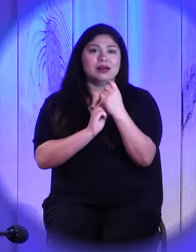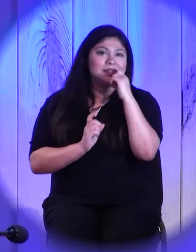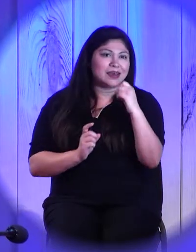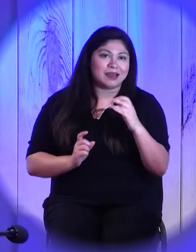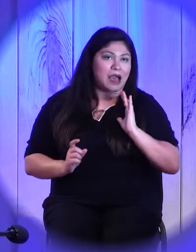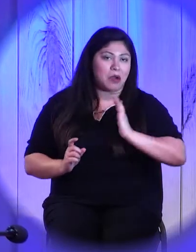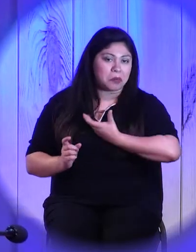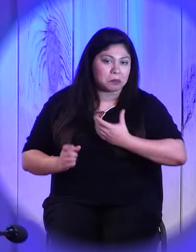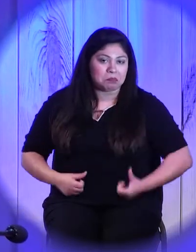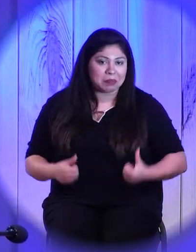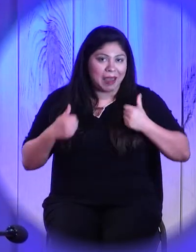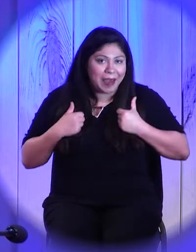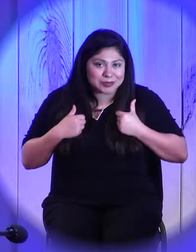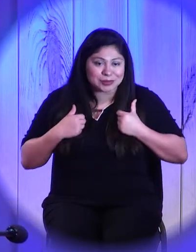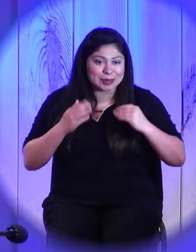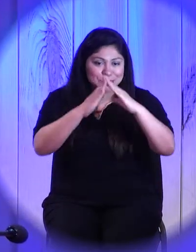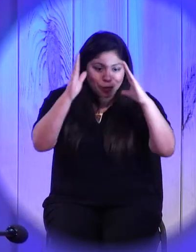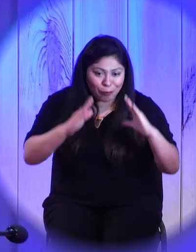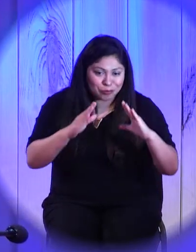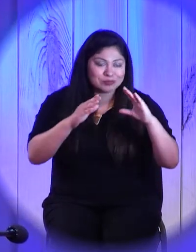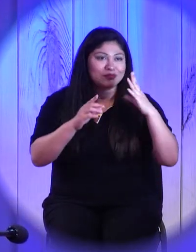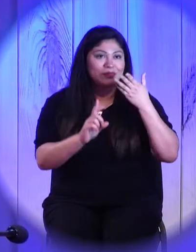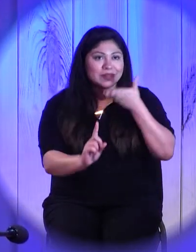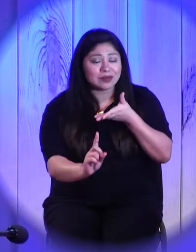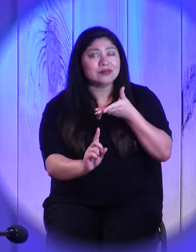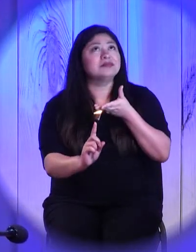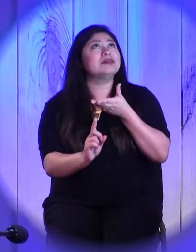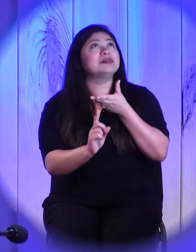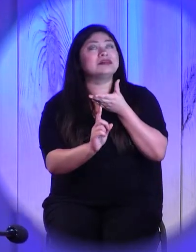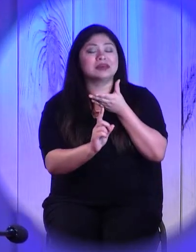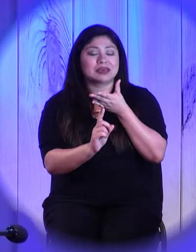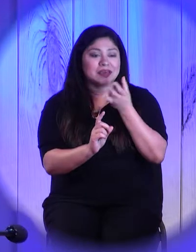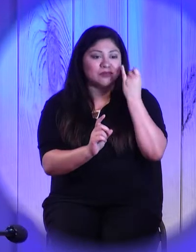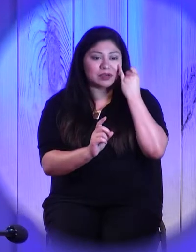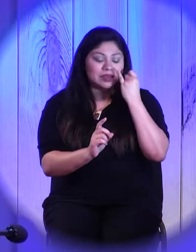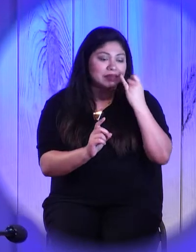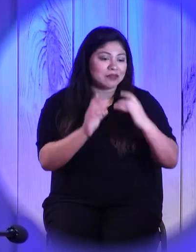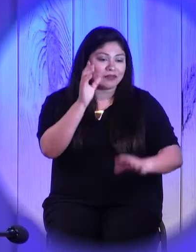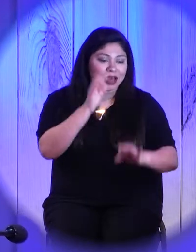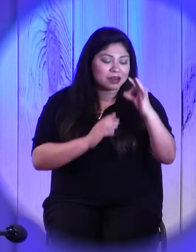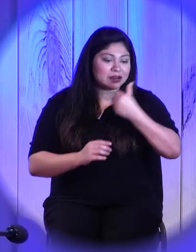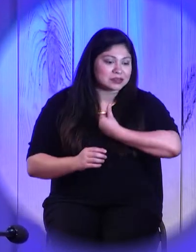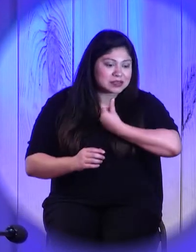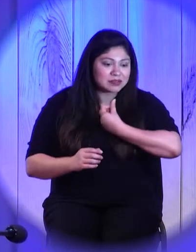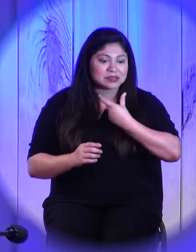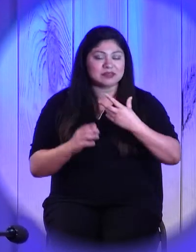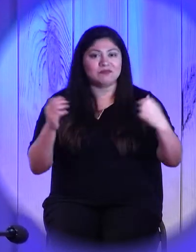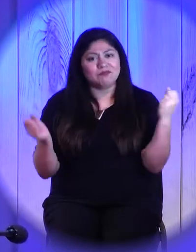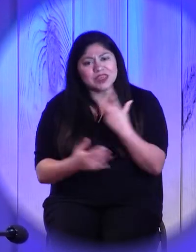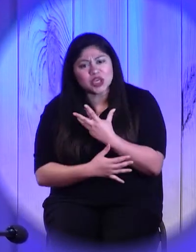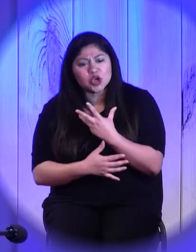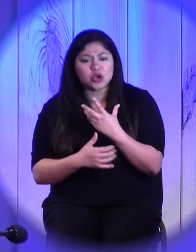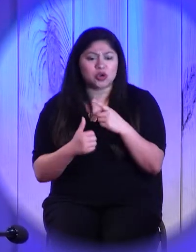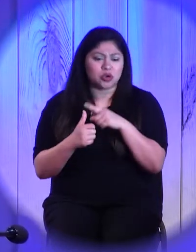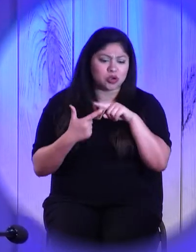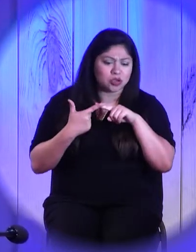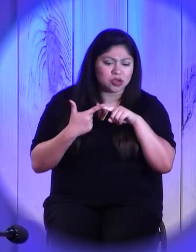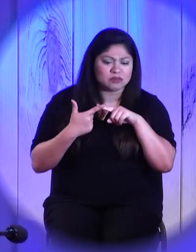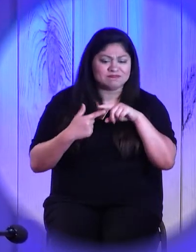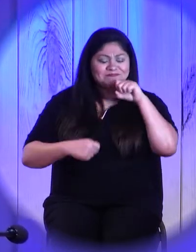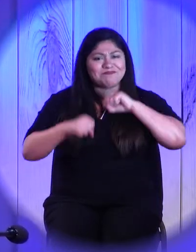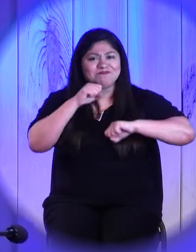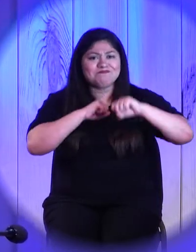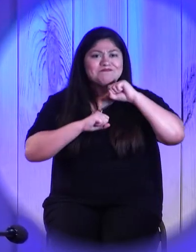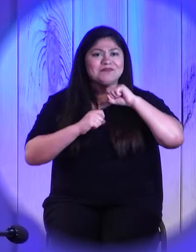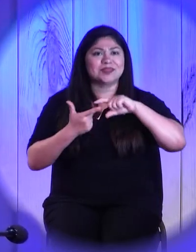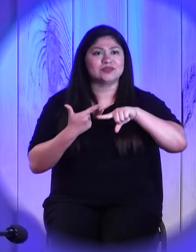worshiping you at this morning. Lord, wherever we find ourselves, whether we find ourselves in fear, whether we find ourselves in frustration,